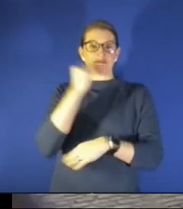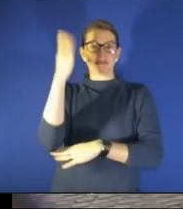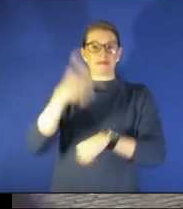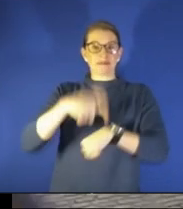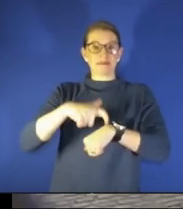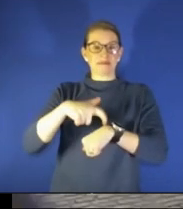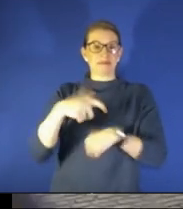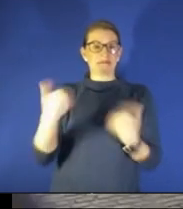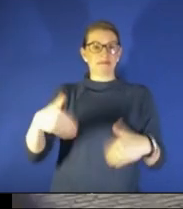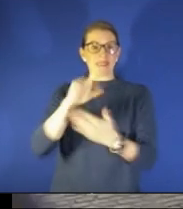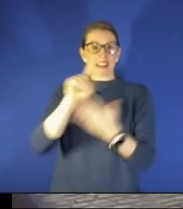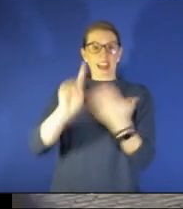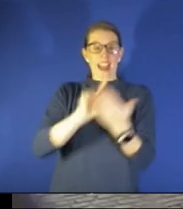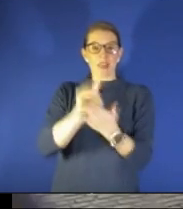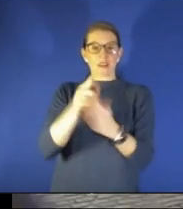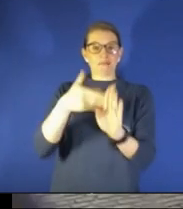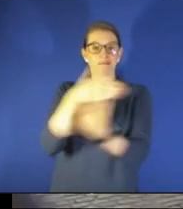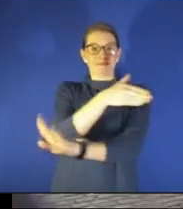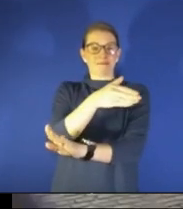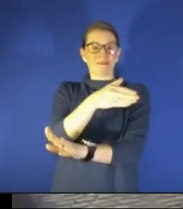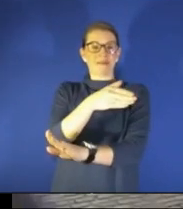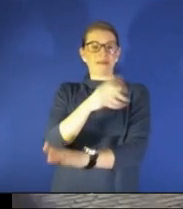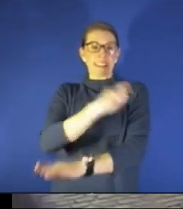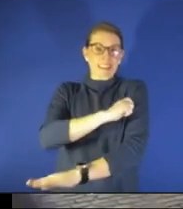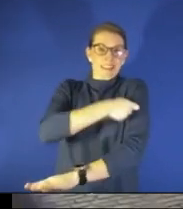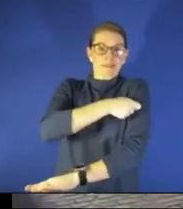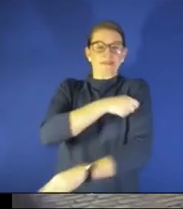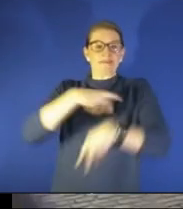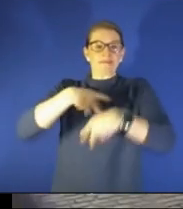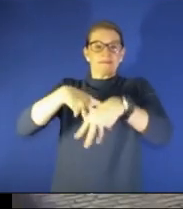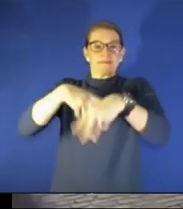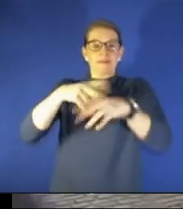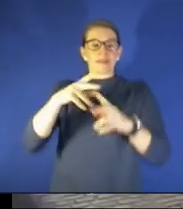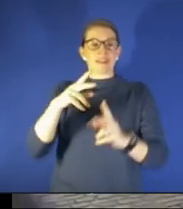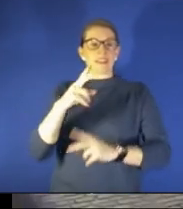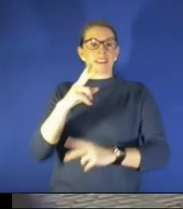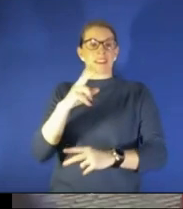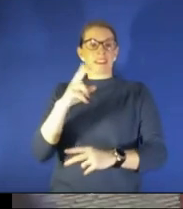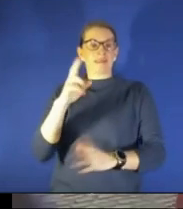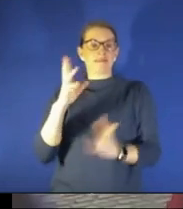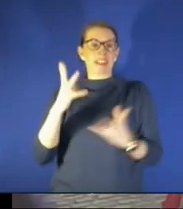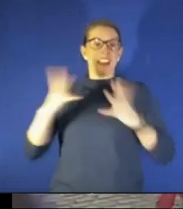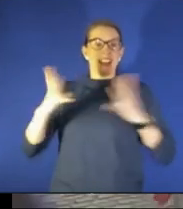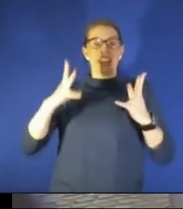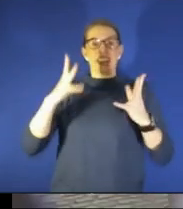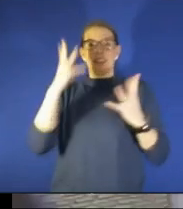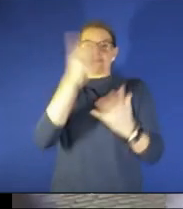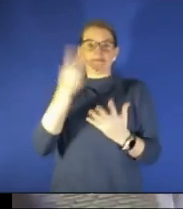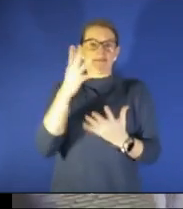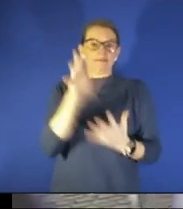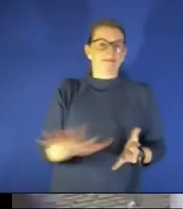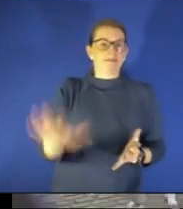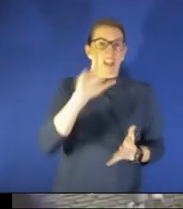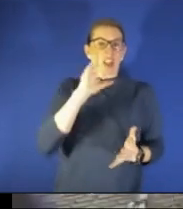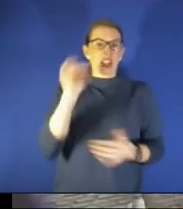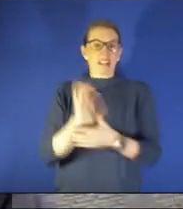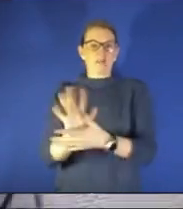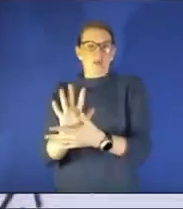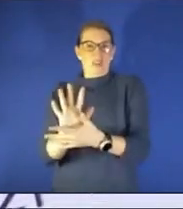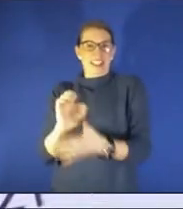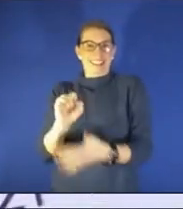ahead of the big St. Patrick's Day holiday over there it looks like a movie set it's so springy and lovely love seeing that photo